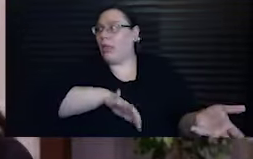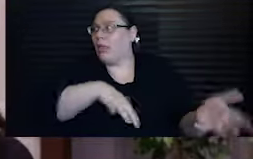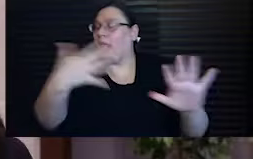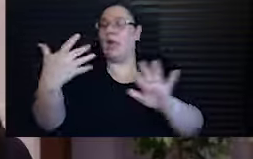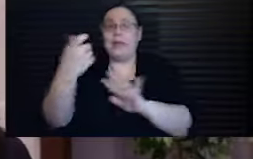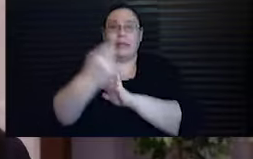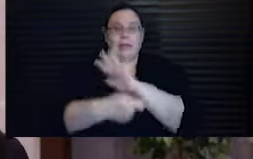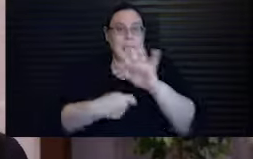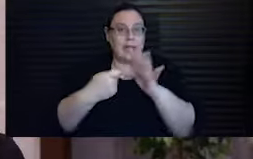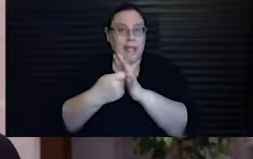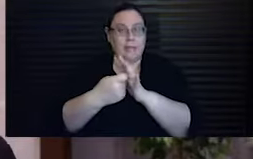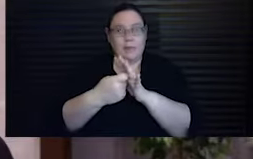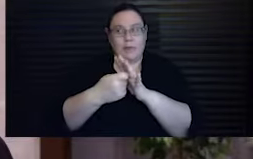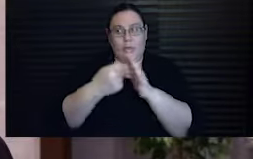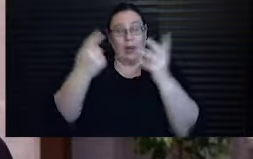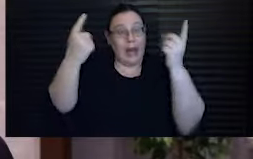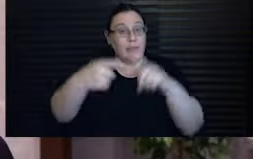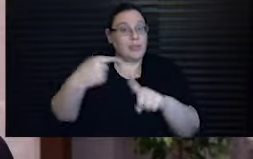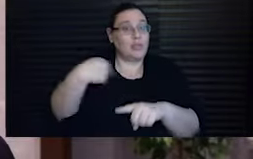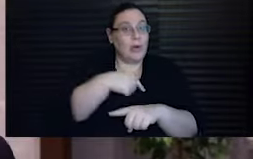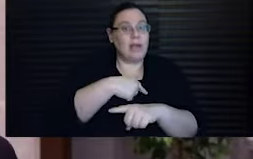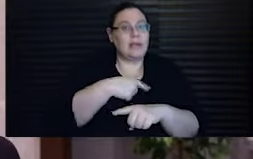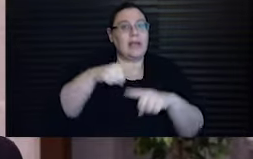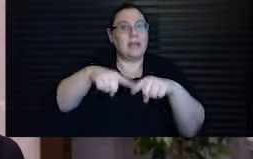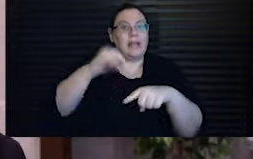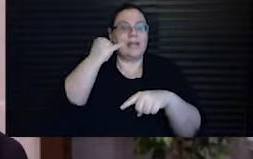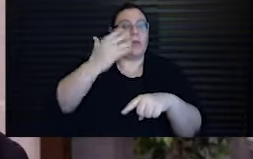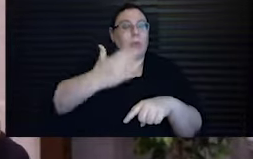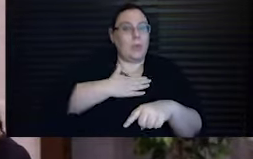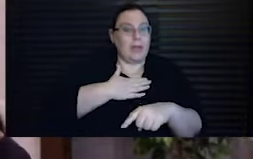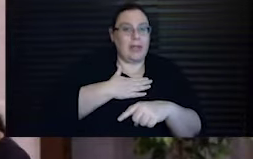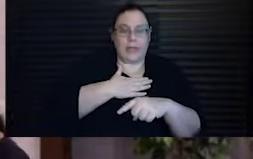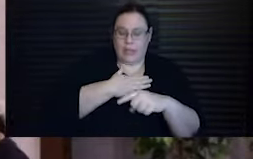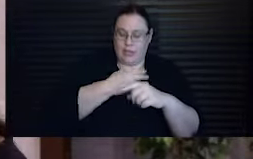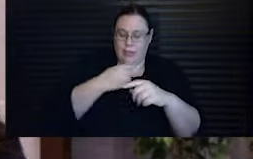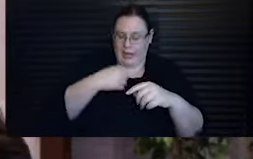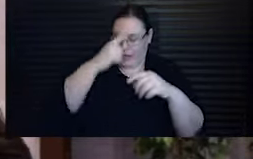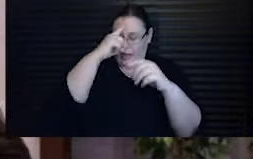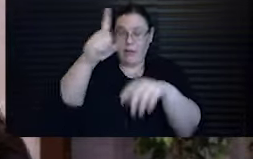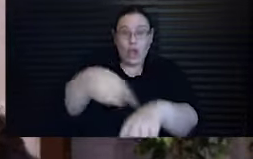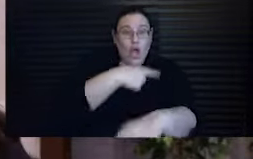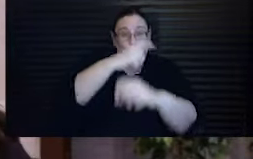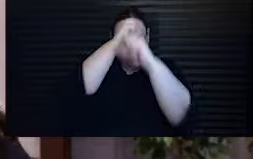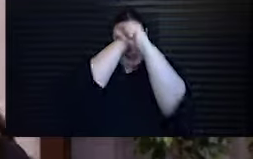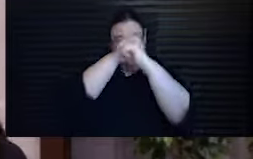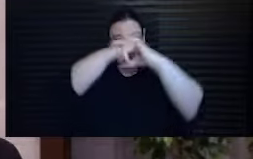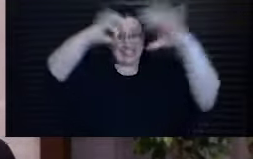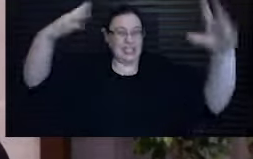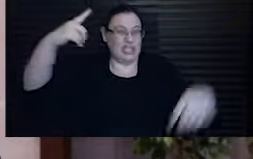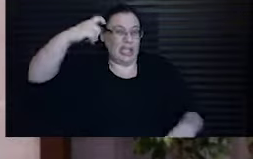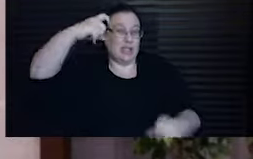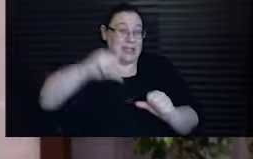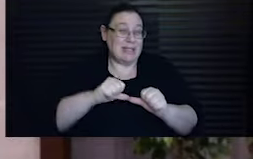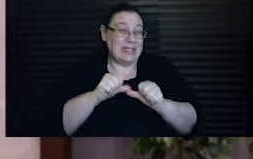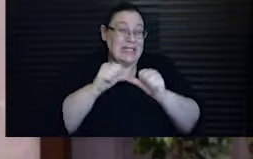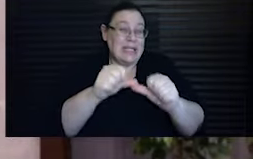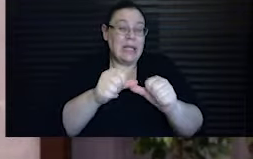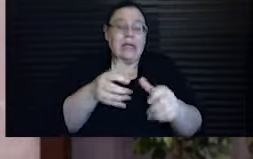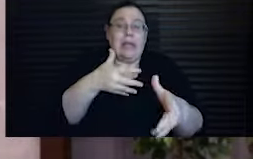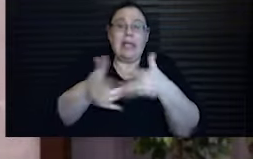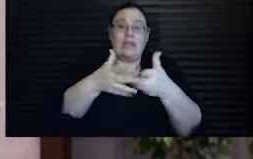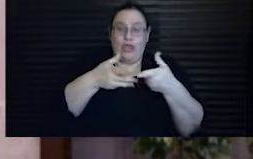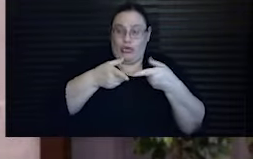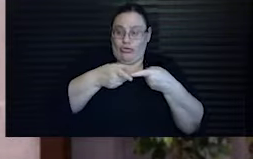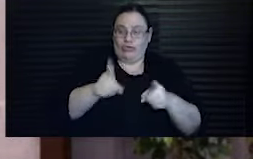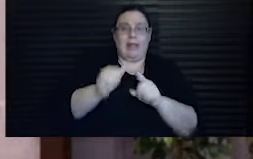very much depends on our willingness to invest in long-term visions and dreams even as we're being tossed around